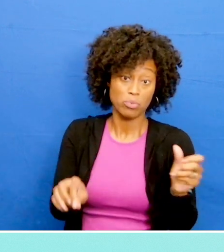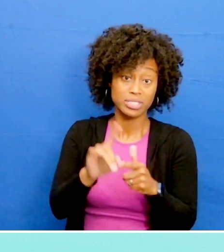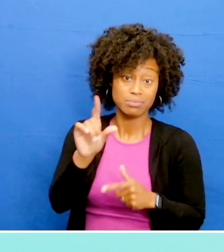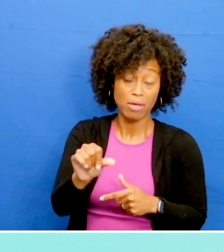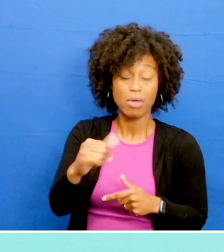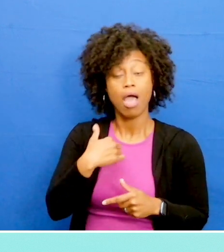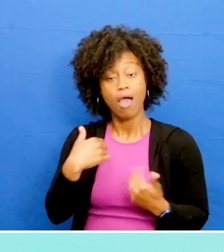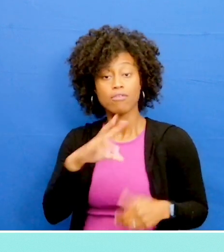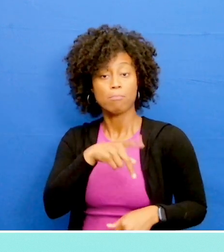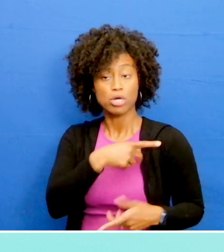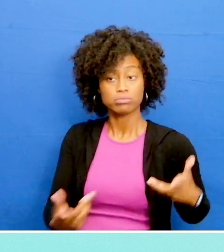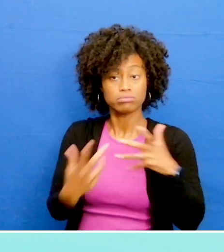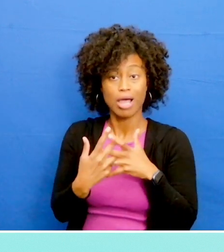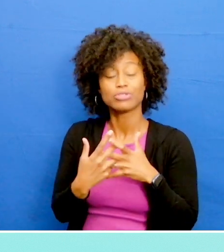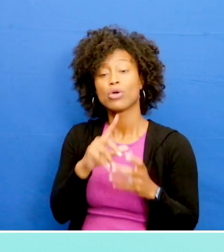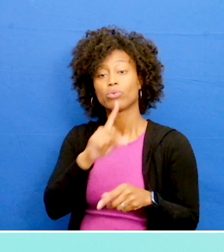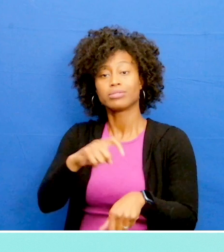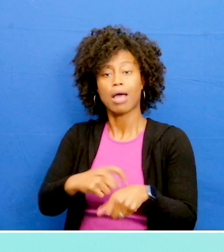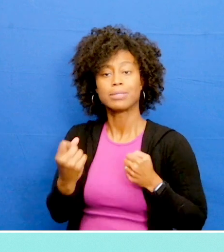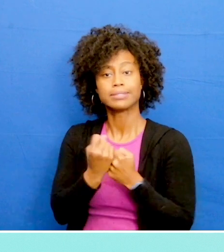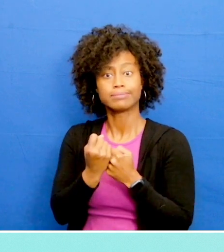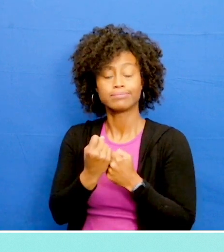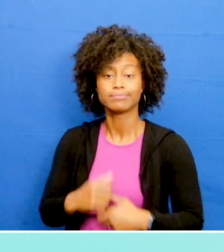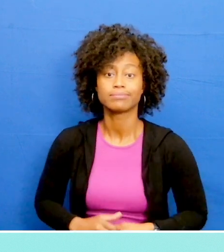disabilities, with personalized and real-time assistance.